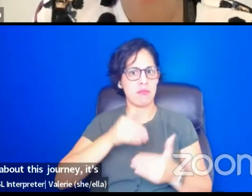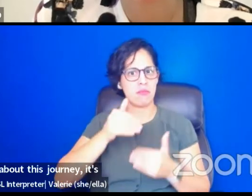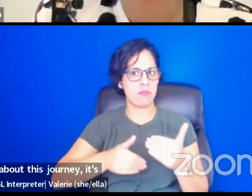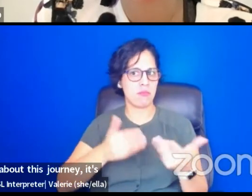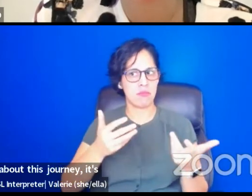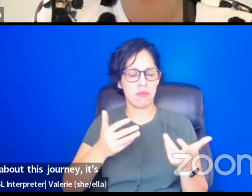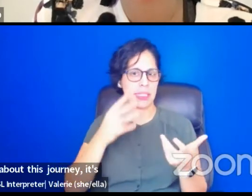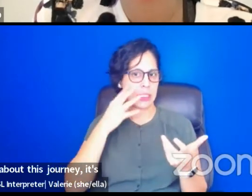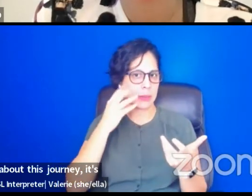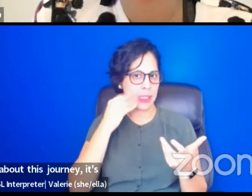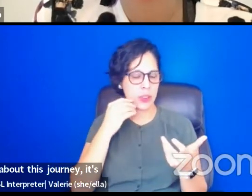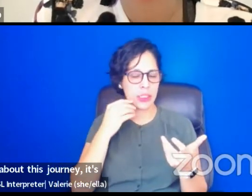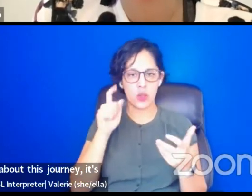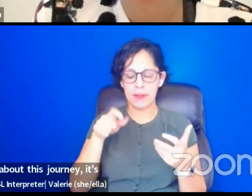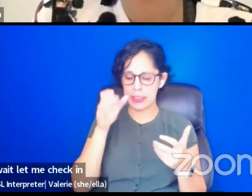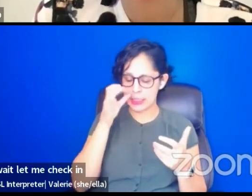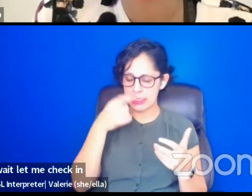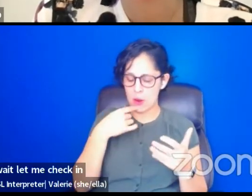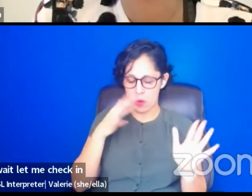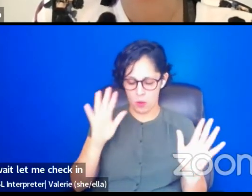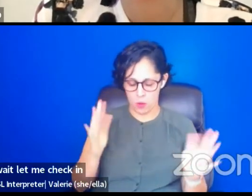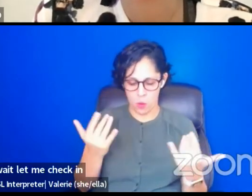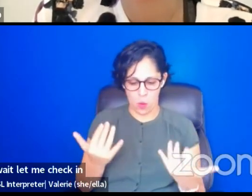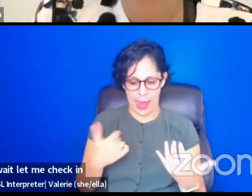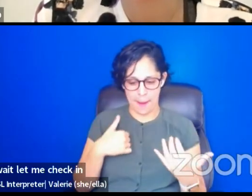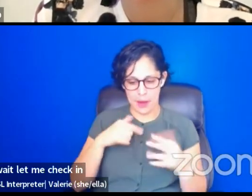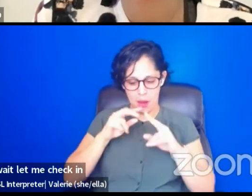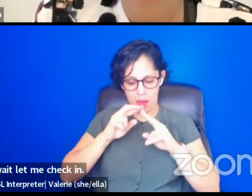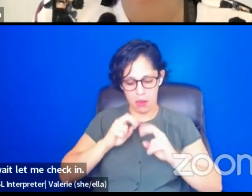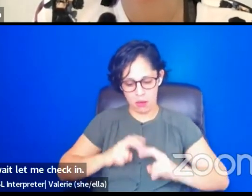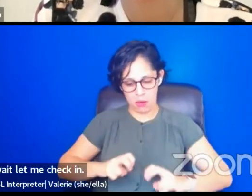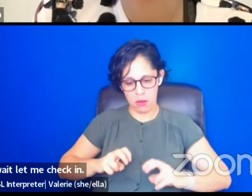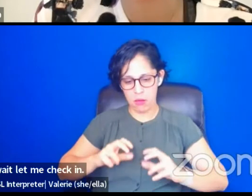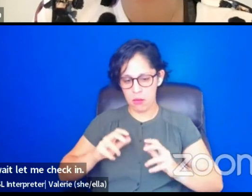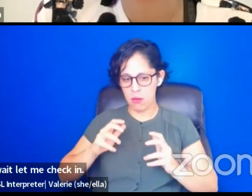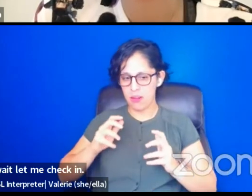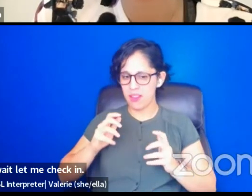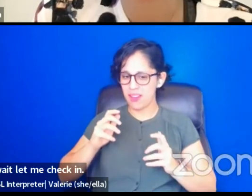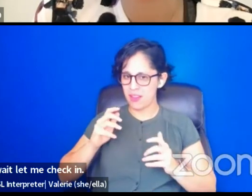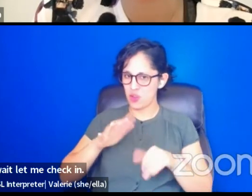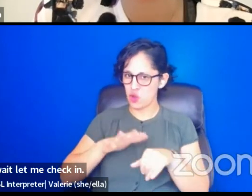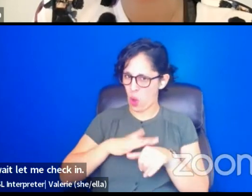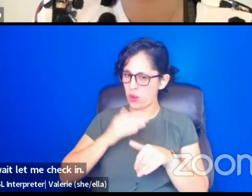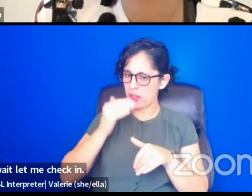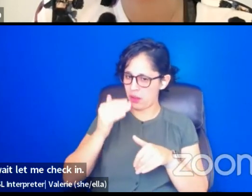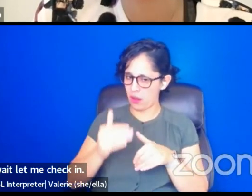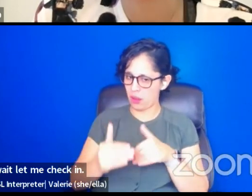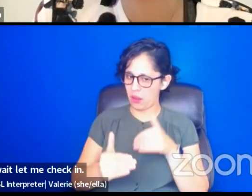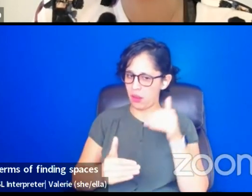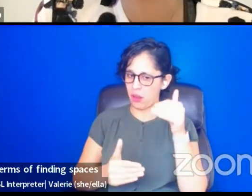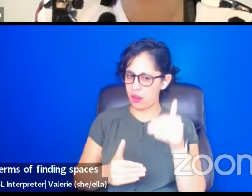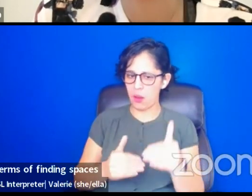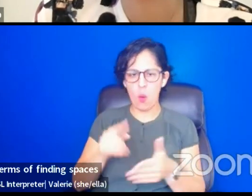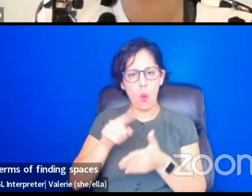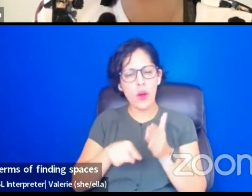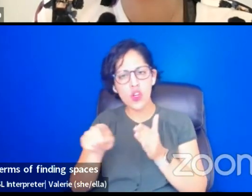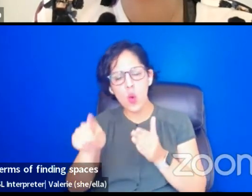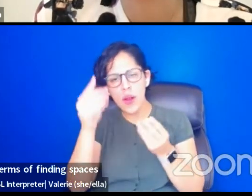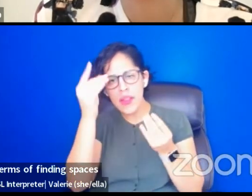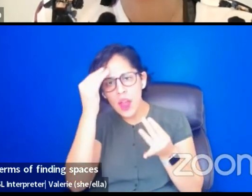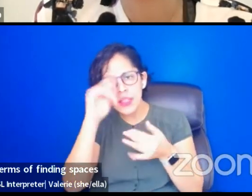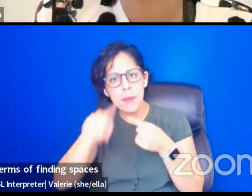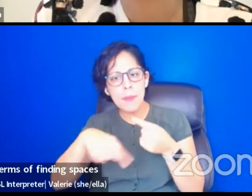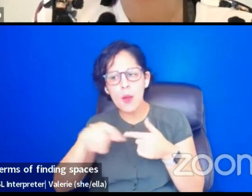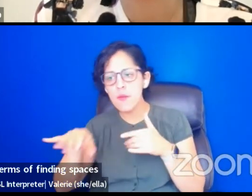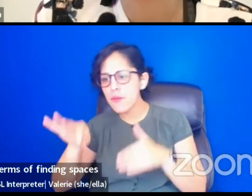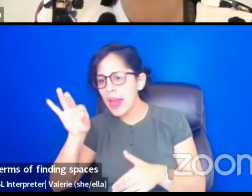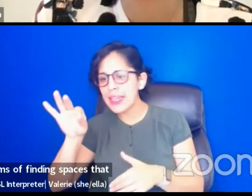like, wait, let me check in. Let me go slowly. Um, what are your thoughts in terms of finding spaces that will also support you